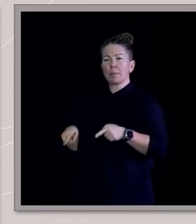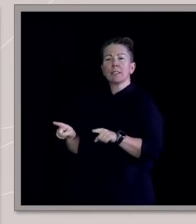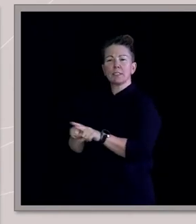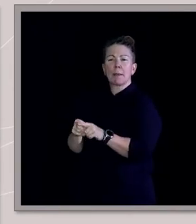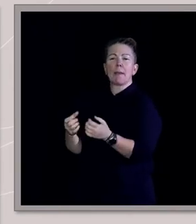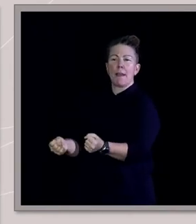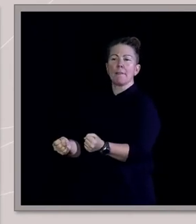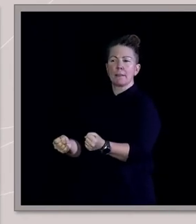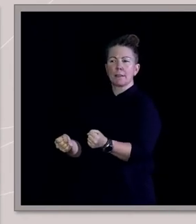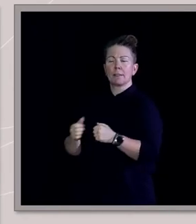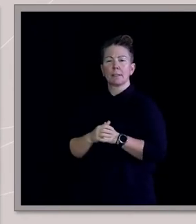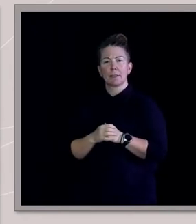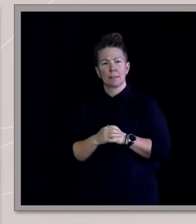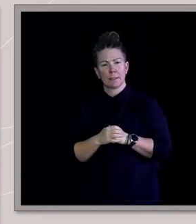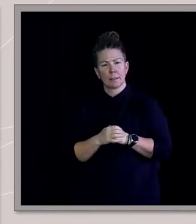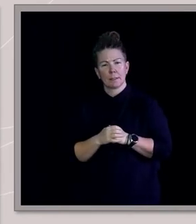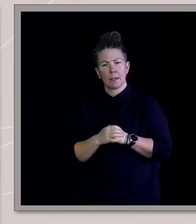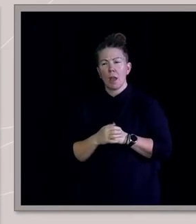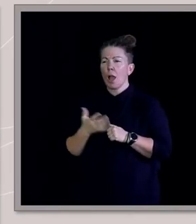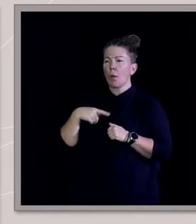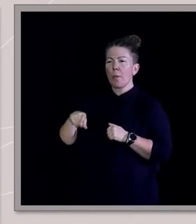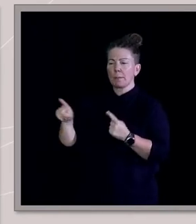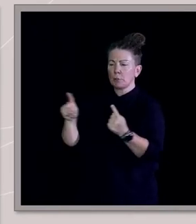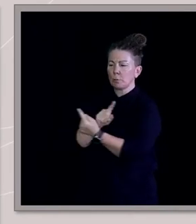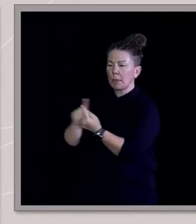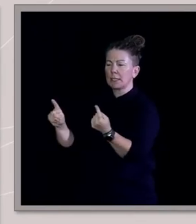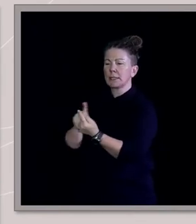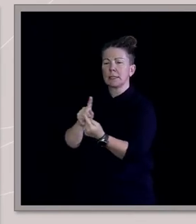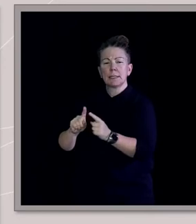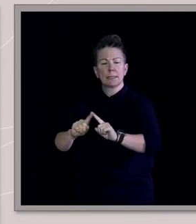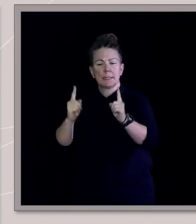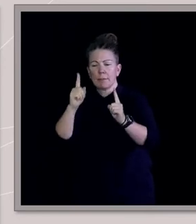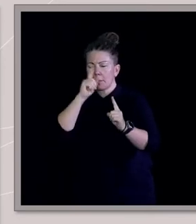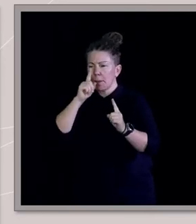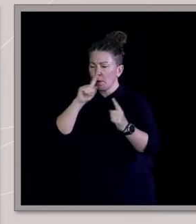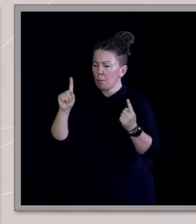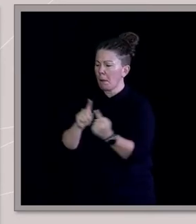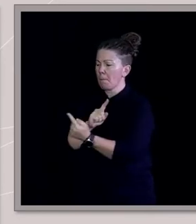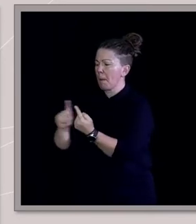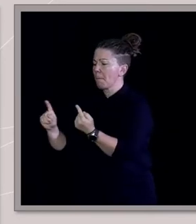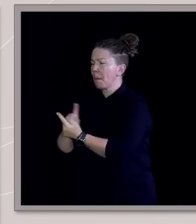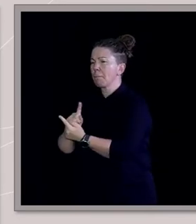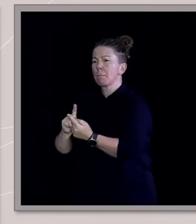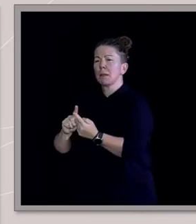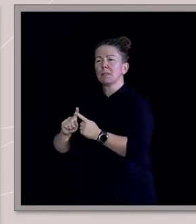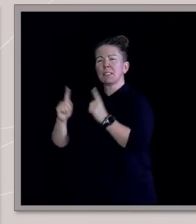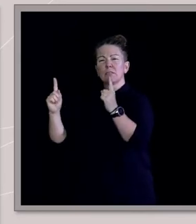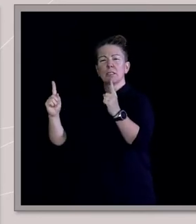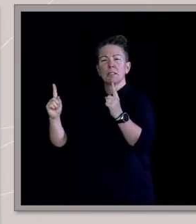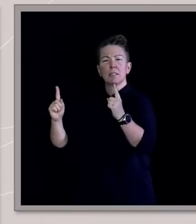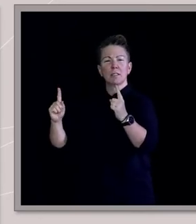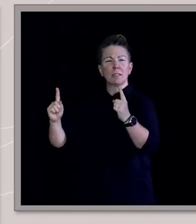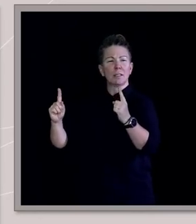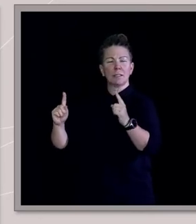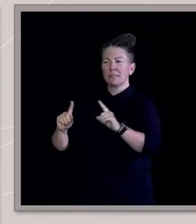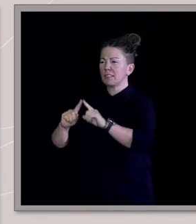drop right into their, their, wherever they happen to be, their social class or whatever, you know, we met people from all